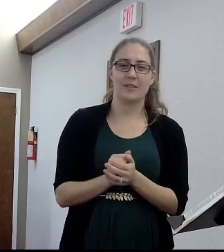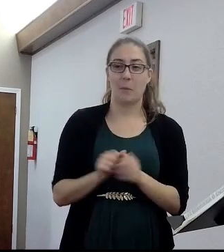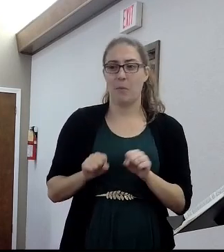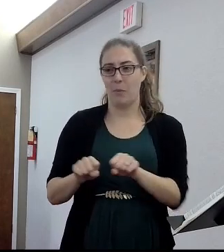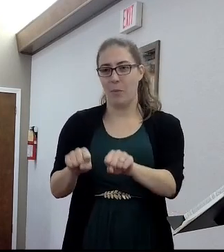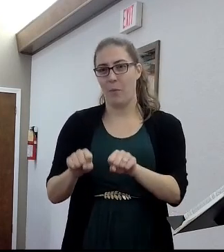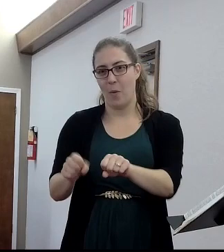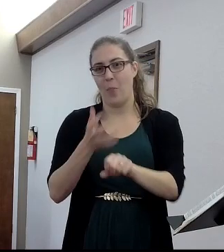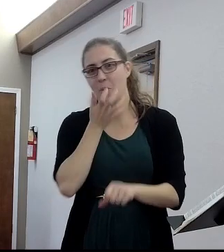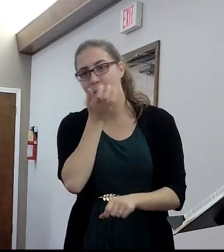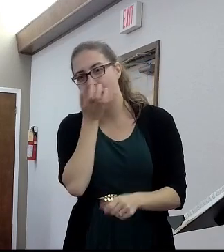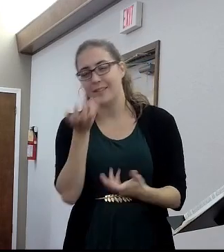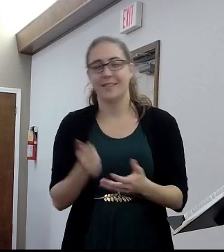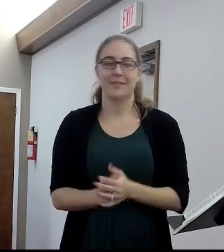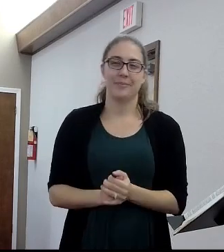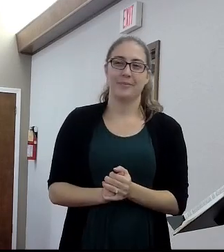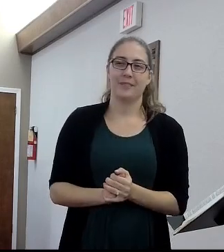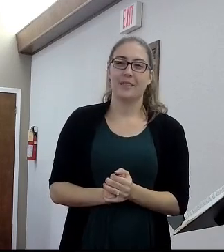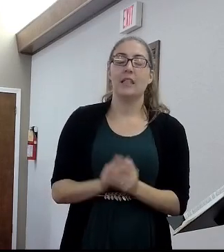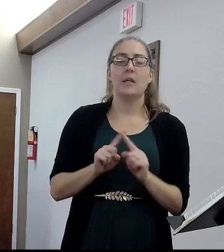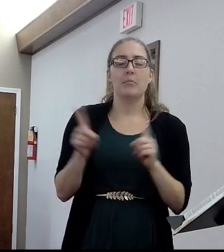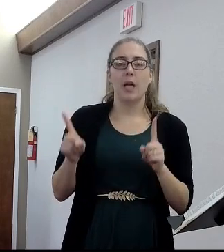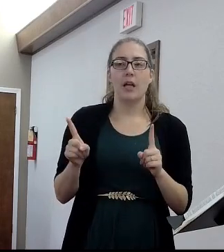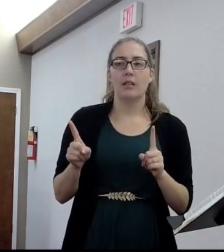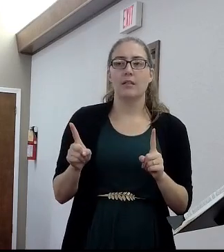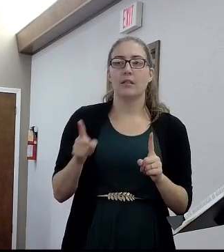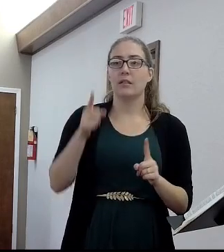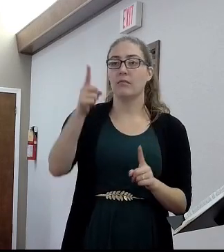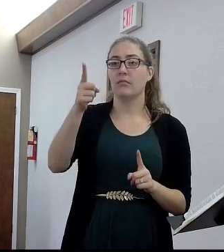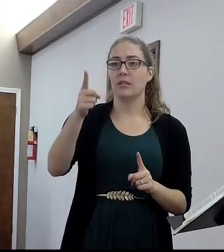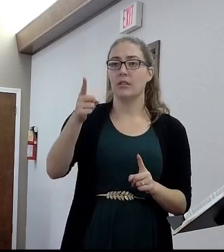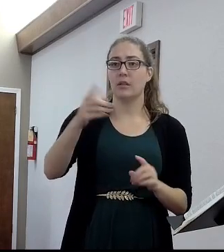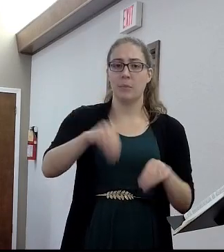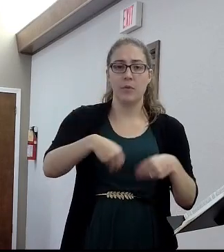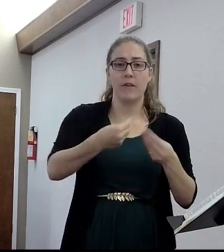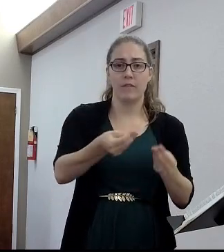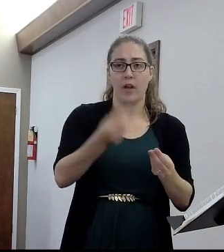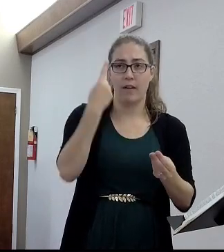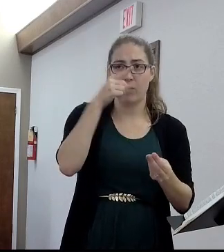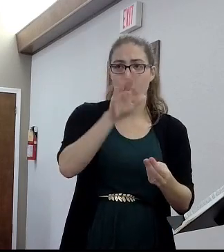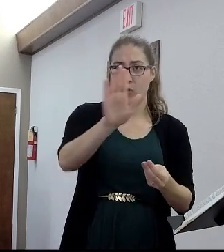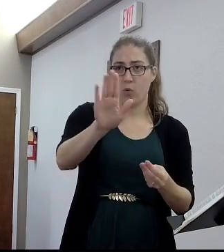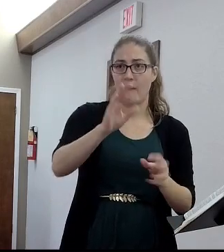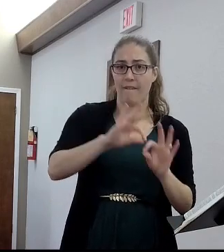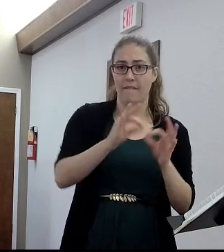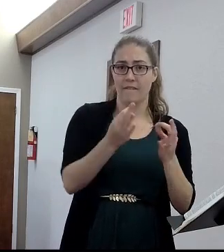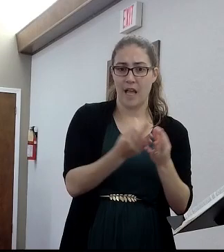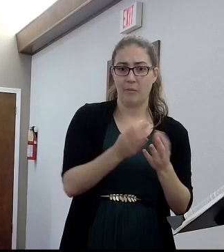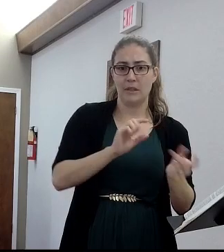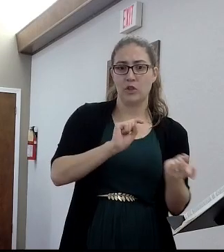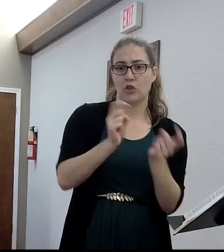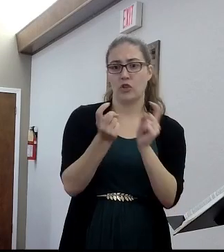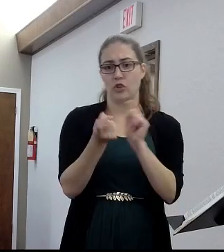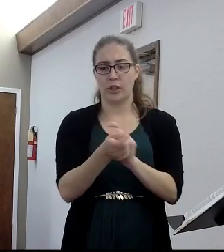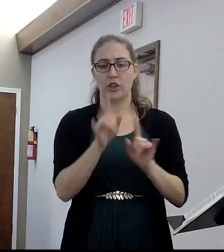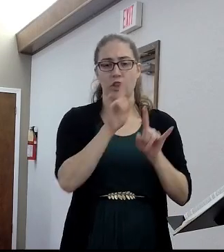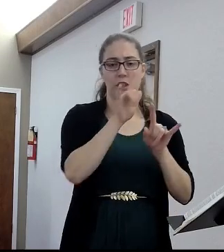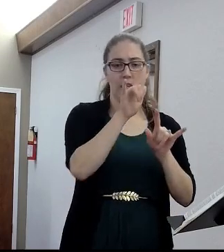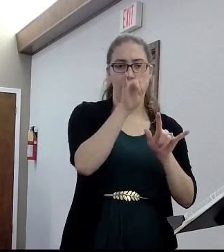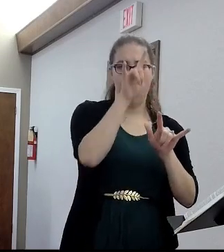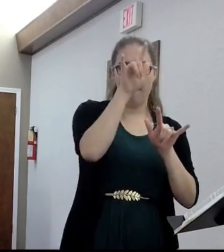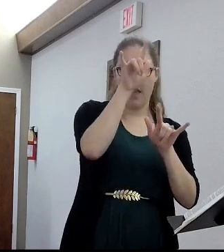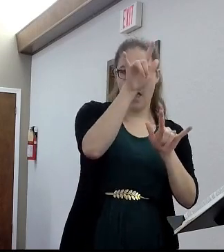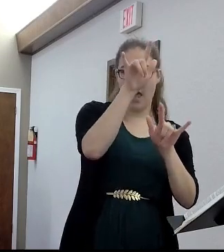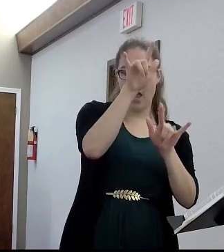There was a lot of stress associated with that. That was a stressful couple of years to provide for your family. I'm not trying to call anybody out. We're family.